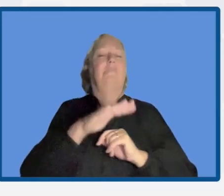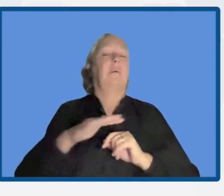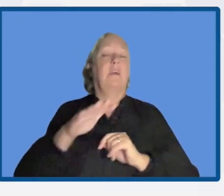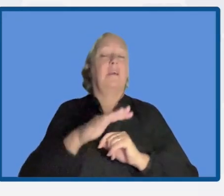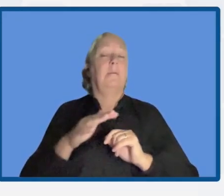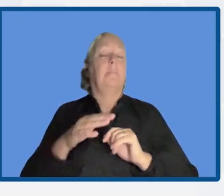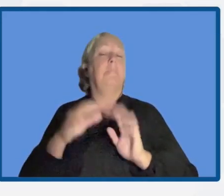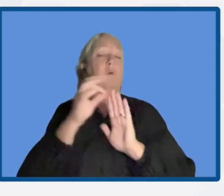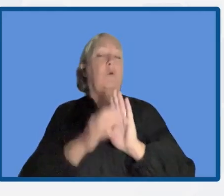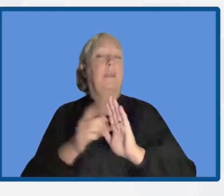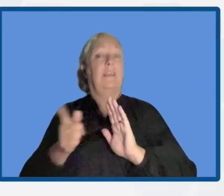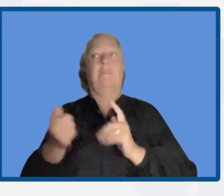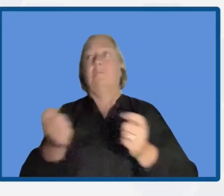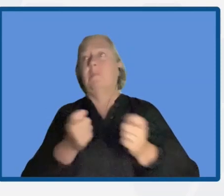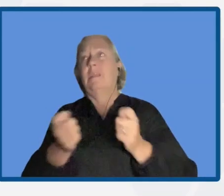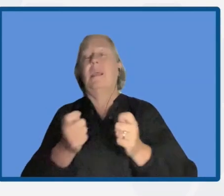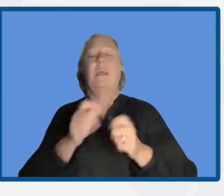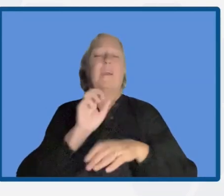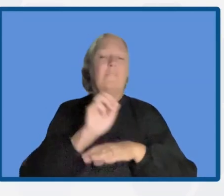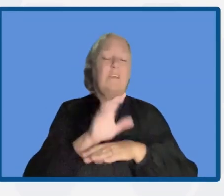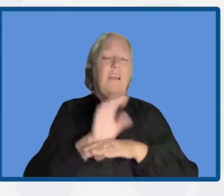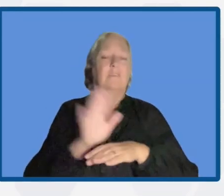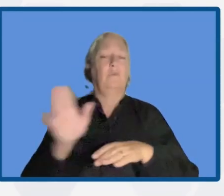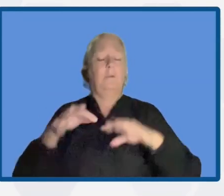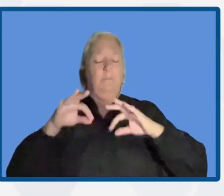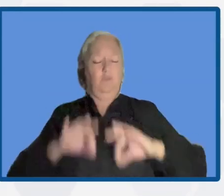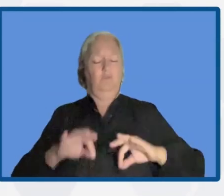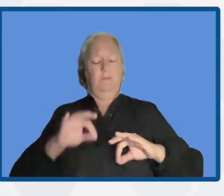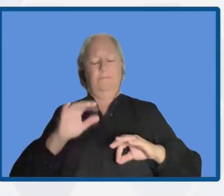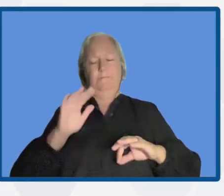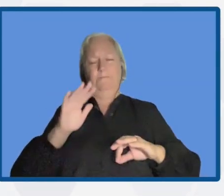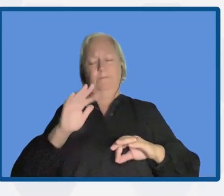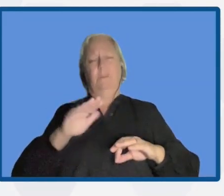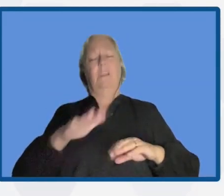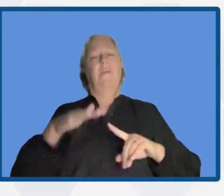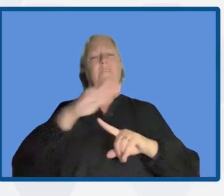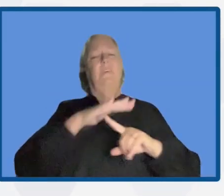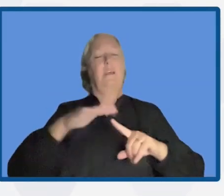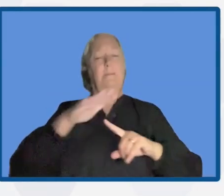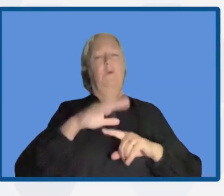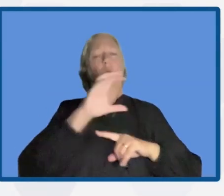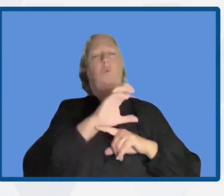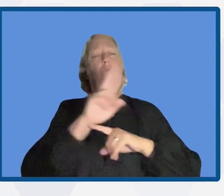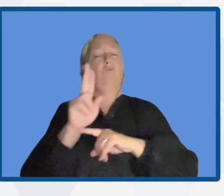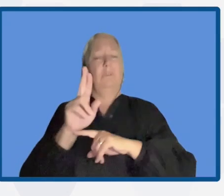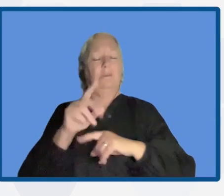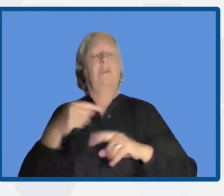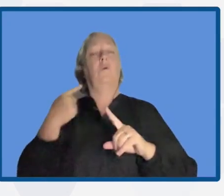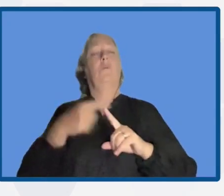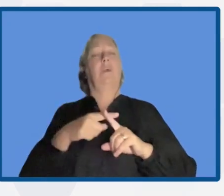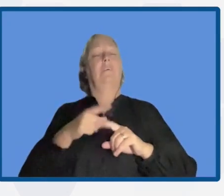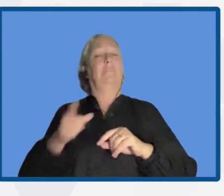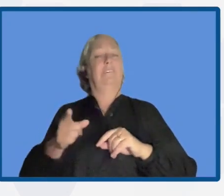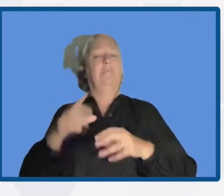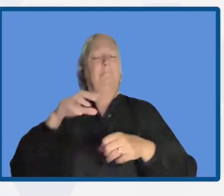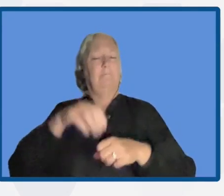coordinator and advisor of the Ministry of Environment of Costa Rica, as he has also been a member of the negotiating team for climate